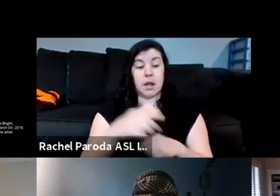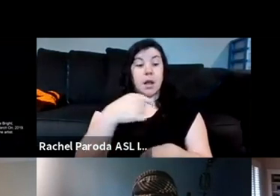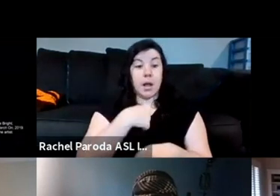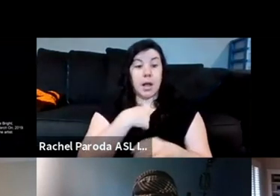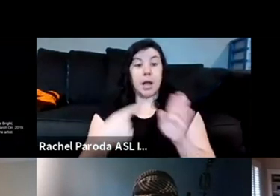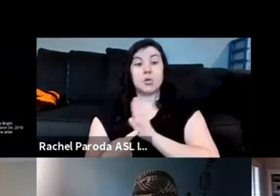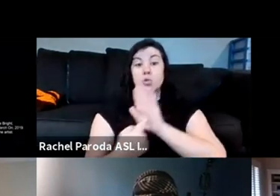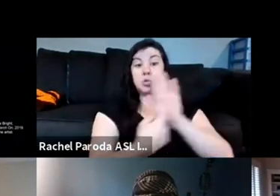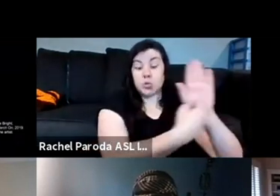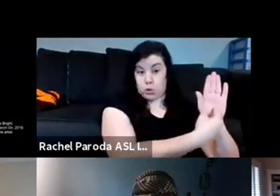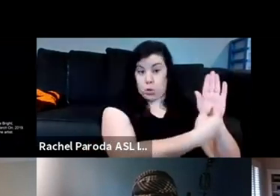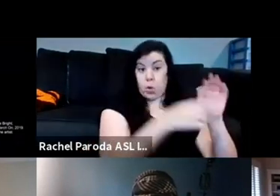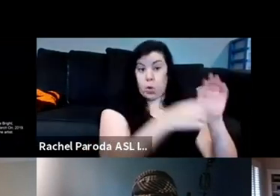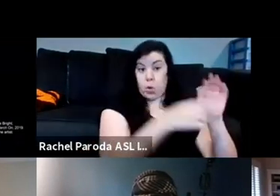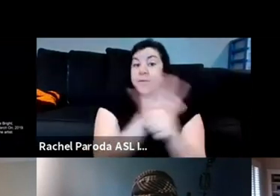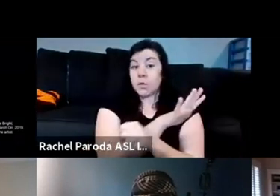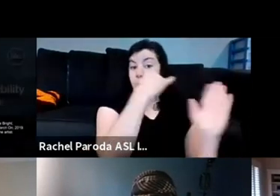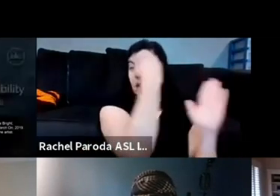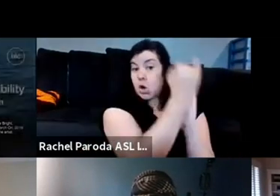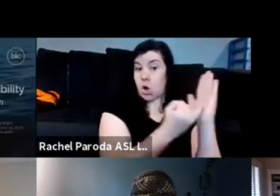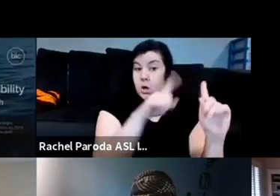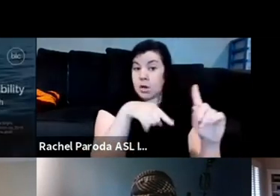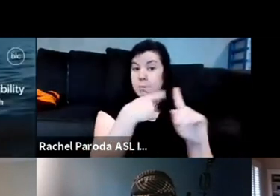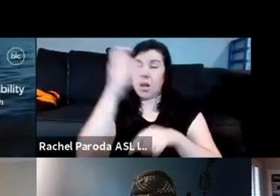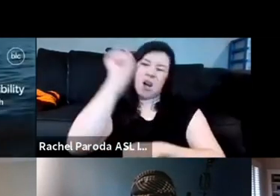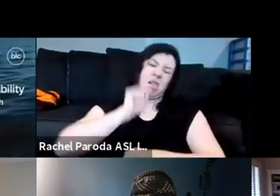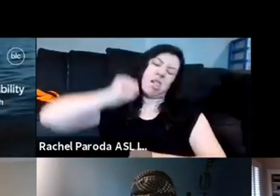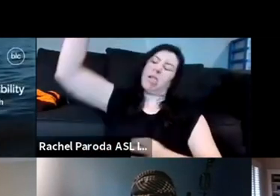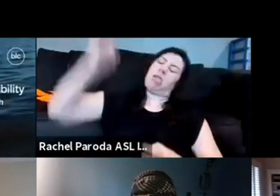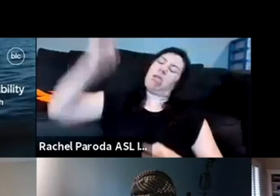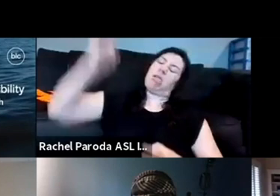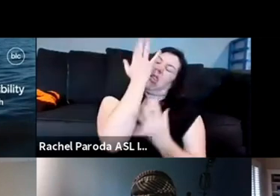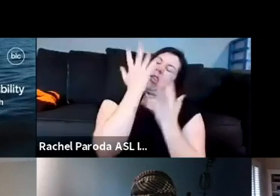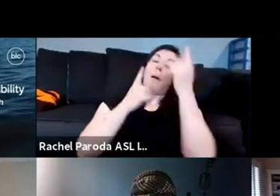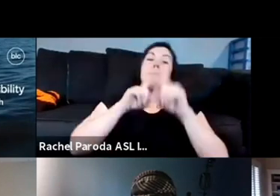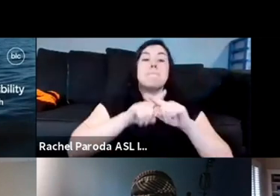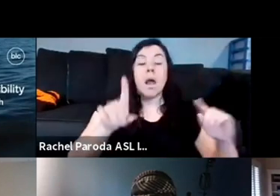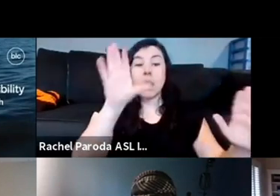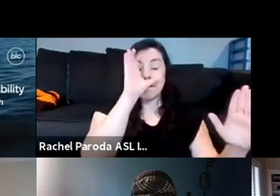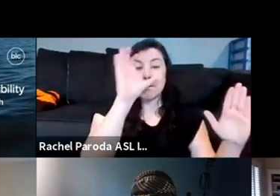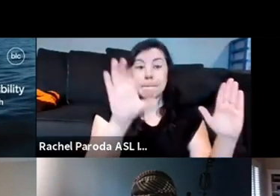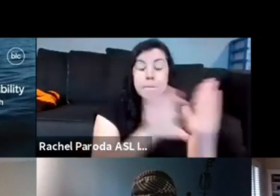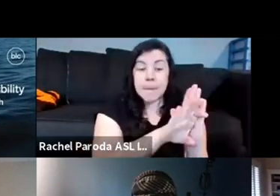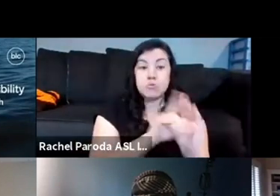about lynching you know that um did not include a an image of a dying murdered black body